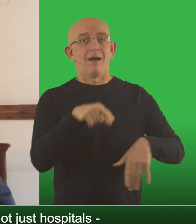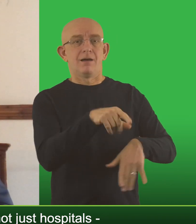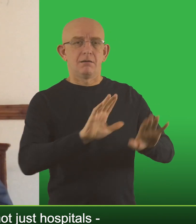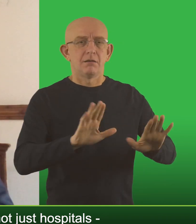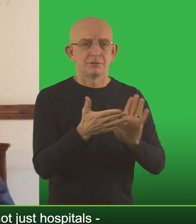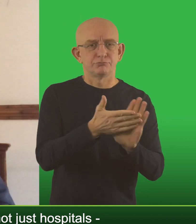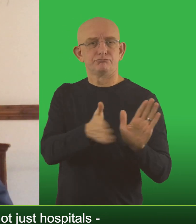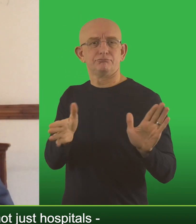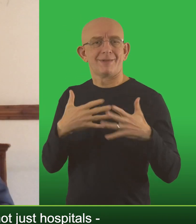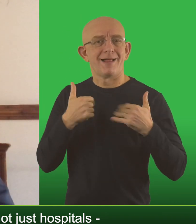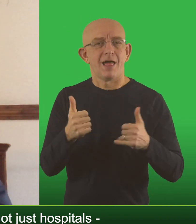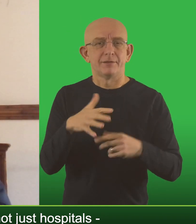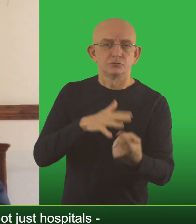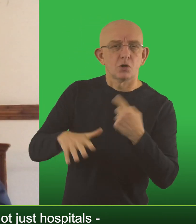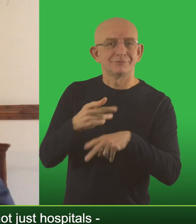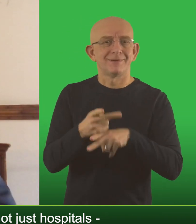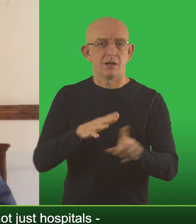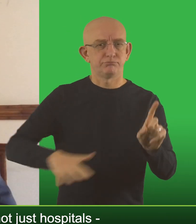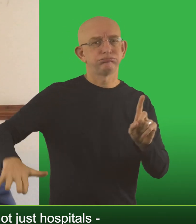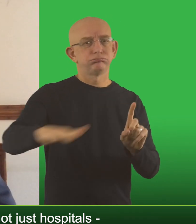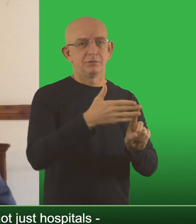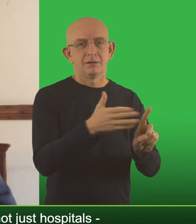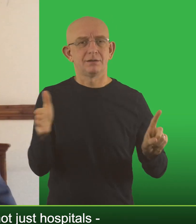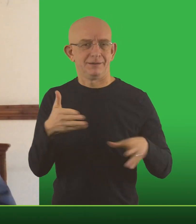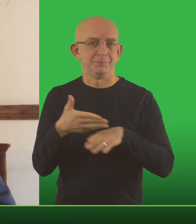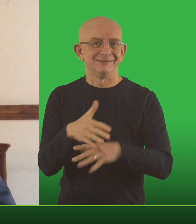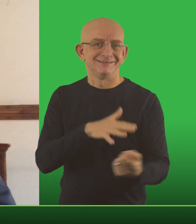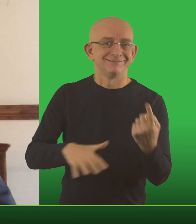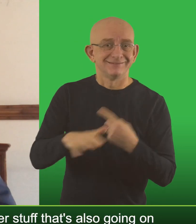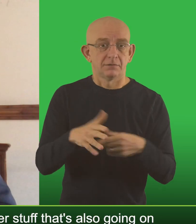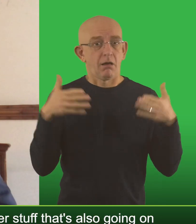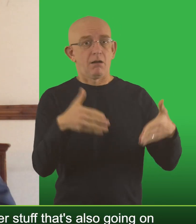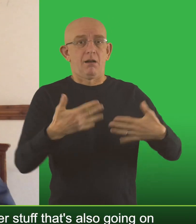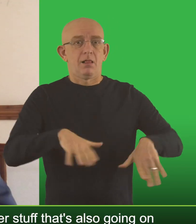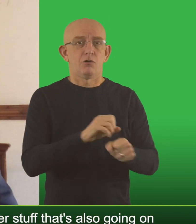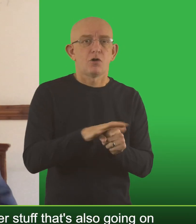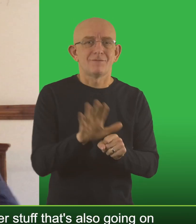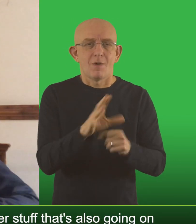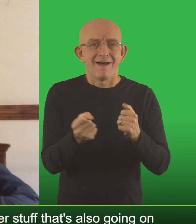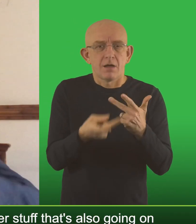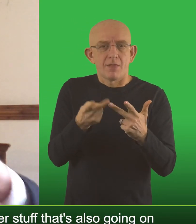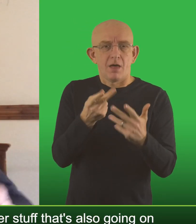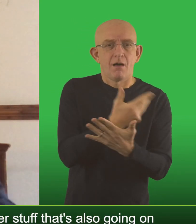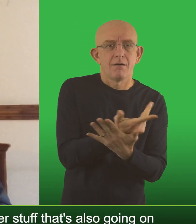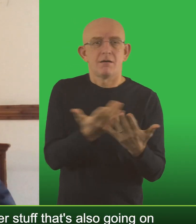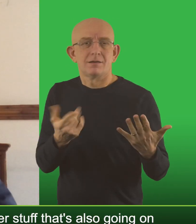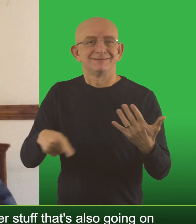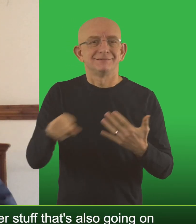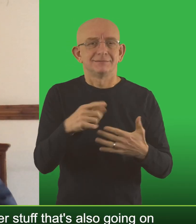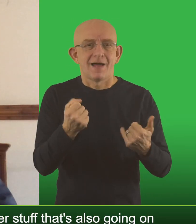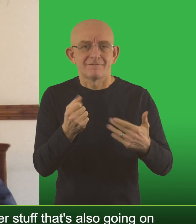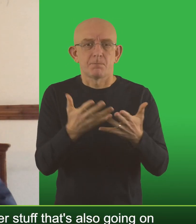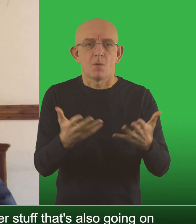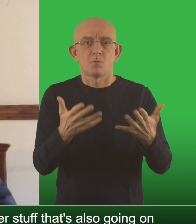just hospitals. The health and social care system is exceptionally busy. Not just Covid but it's all of the other stuff that's